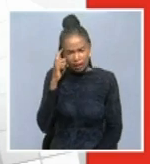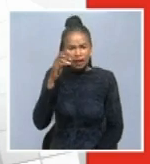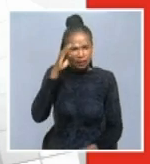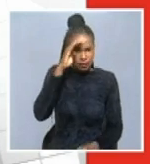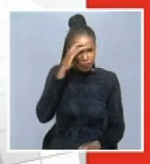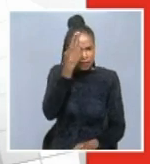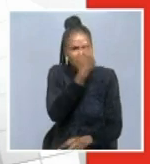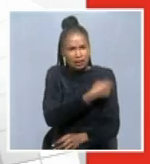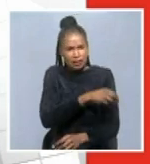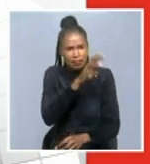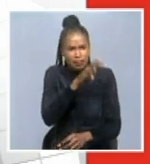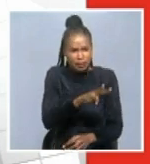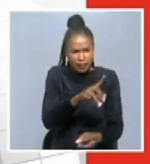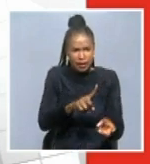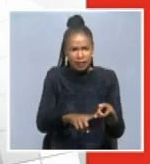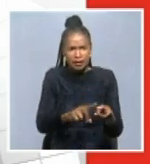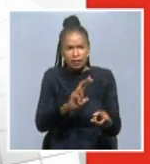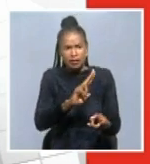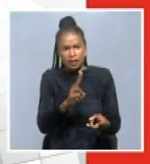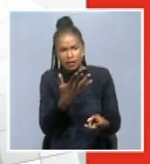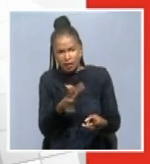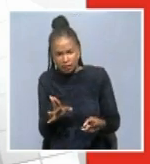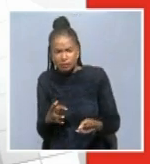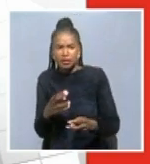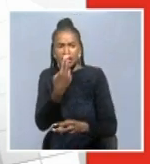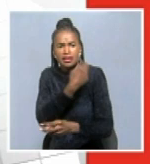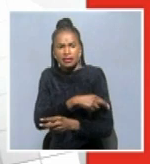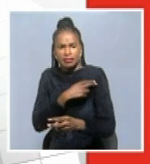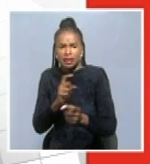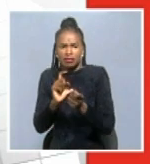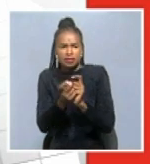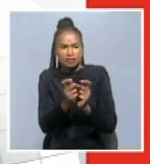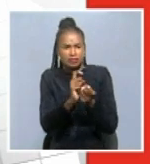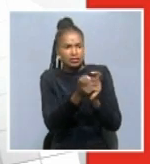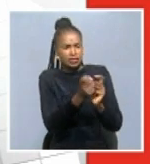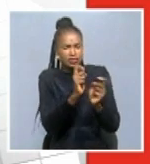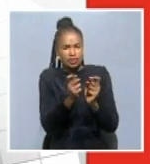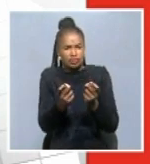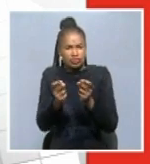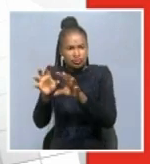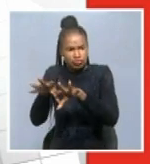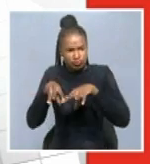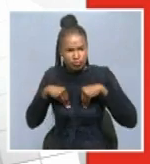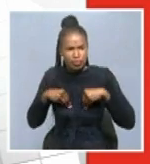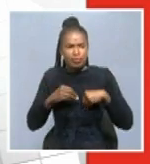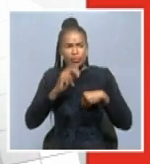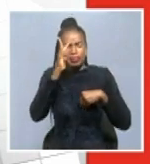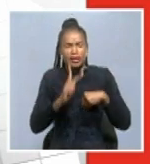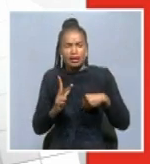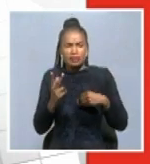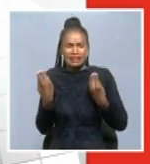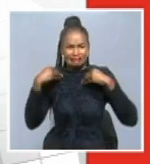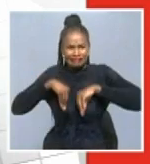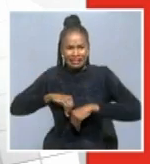between Varfus Bay and those, uh, most of the, I mean, people that need to be quarantined, we are sending